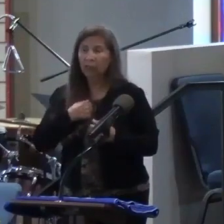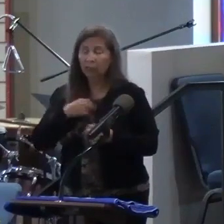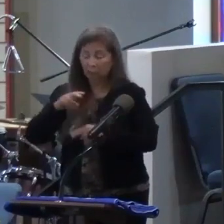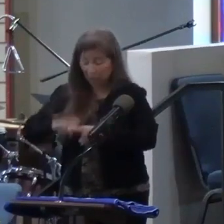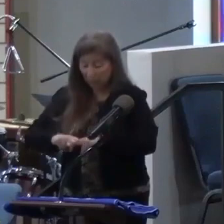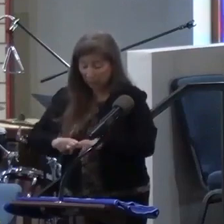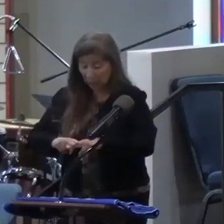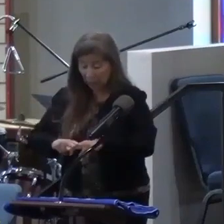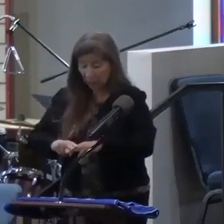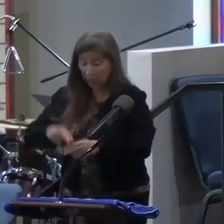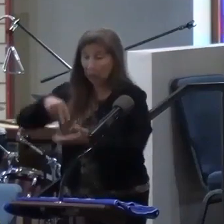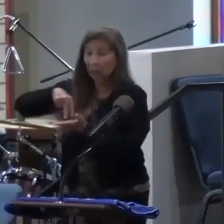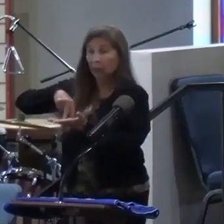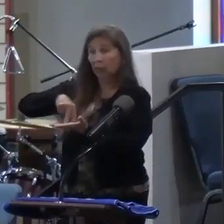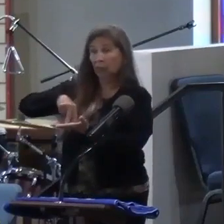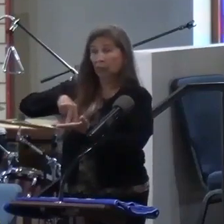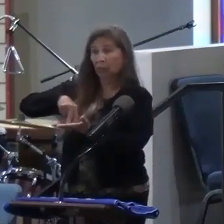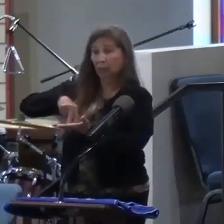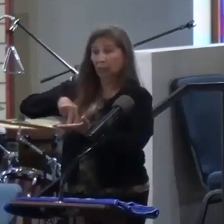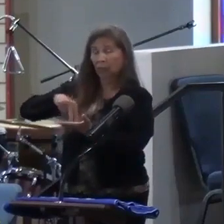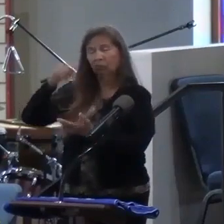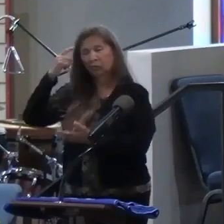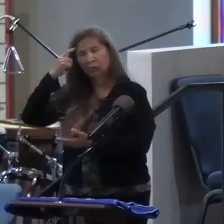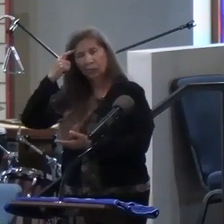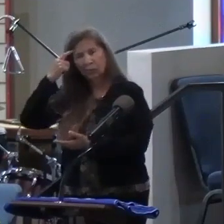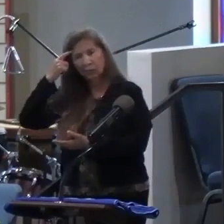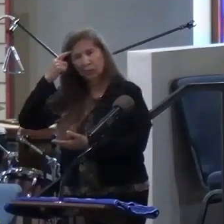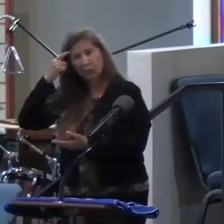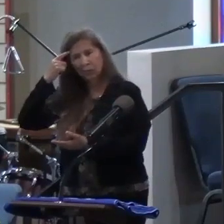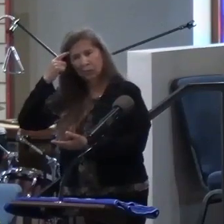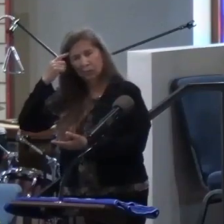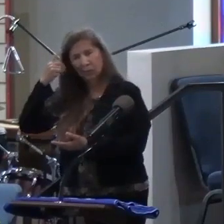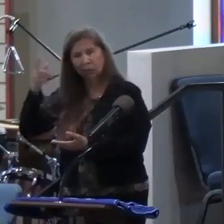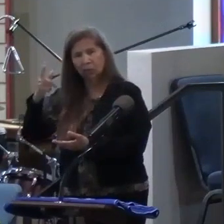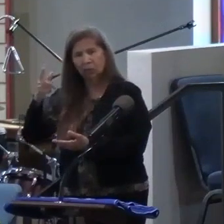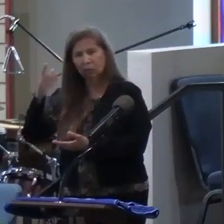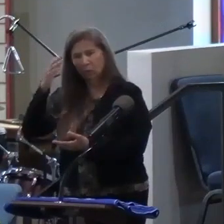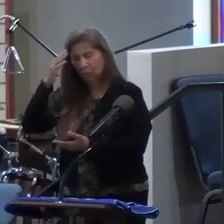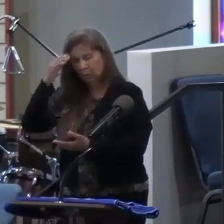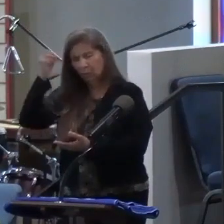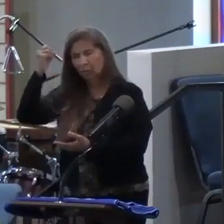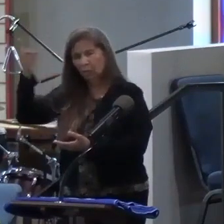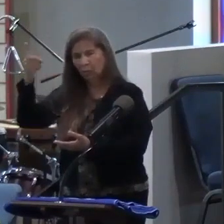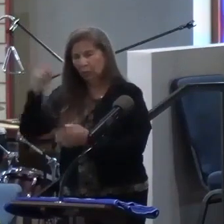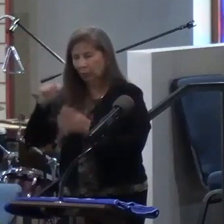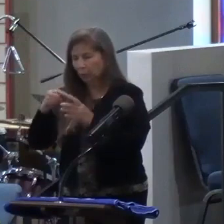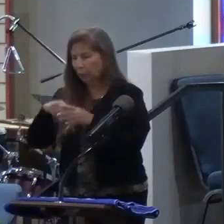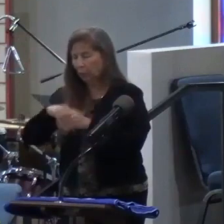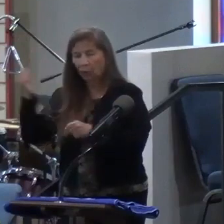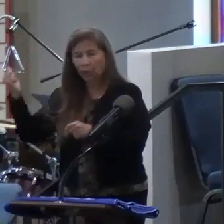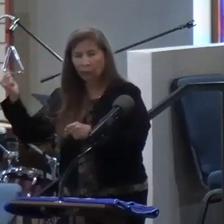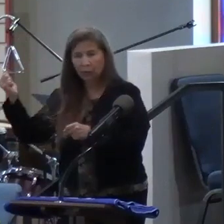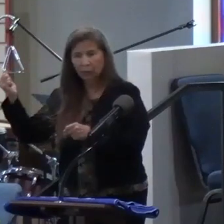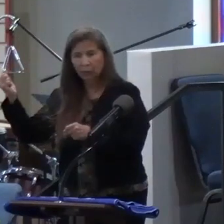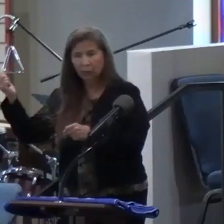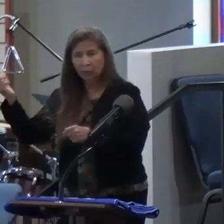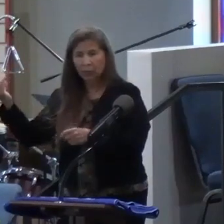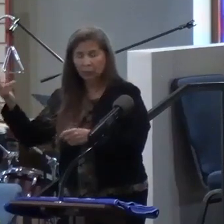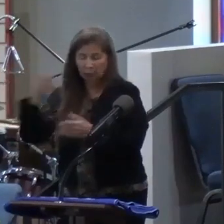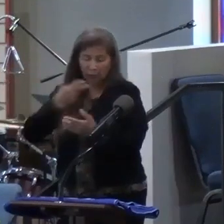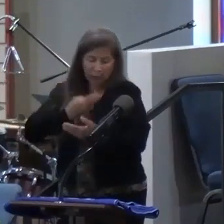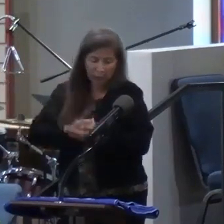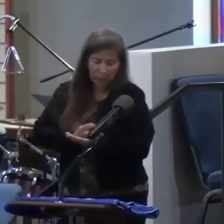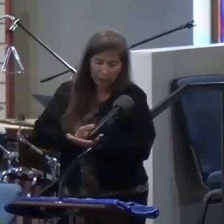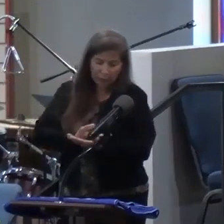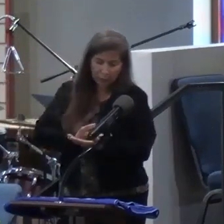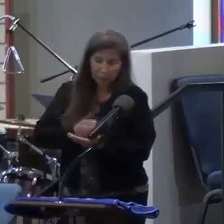down, you know when I get up, you know when I'm thinking, you can, you even discern when I'm going to go out, even before I go out. You discern when I'm going to lie down.